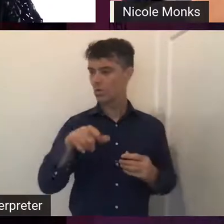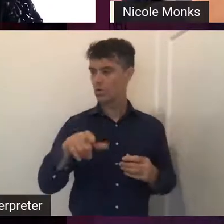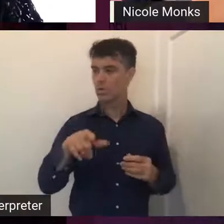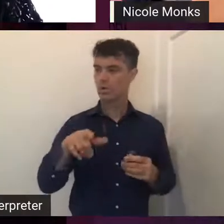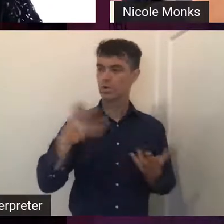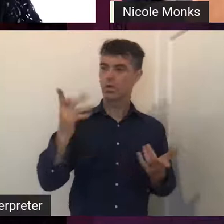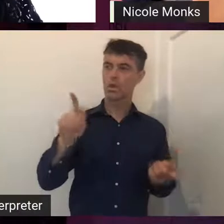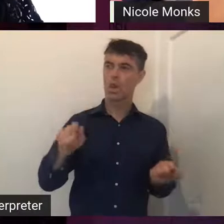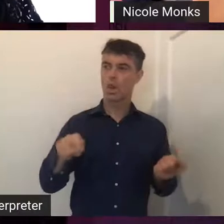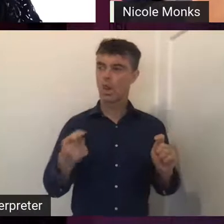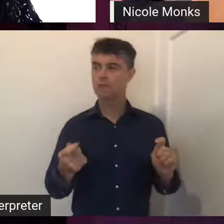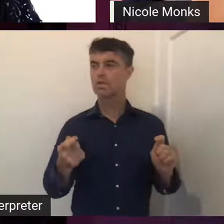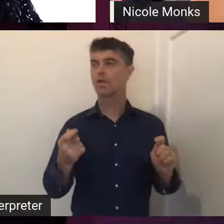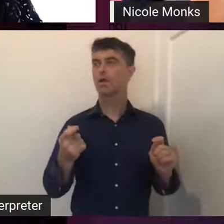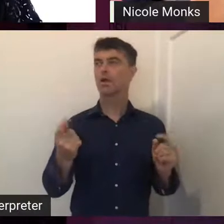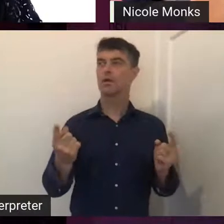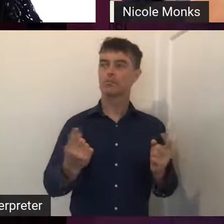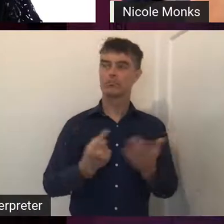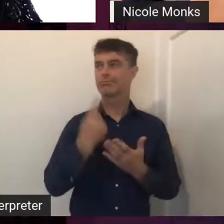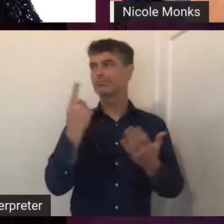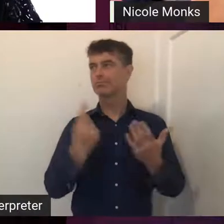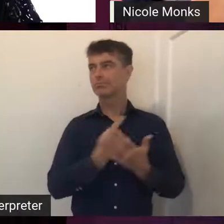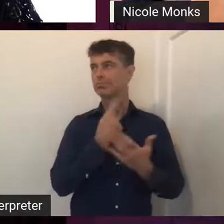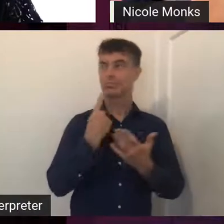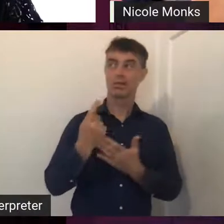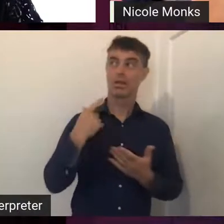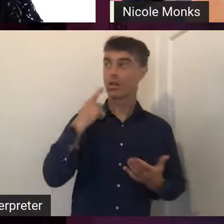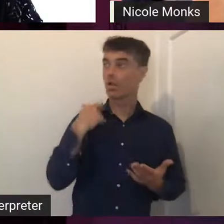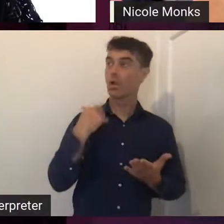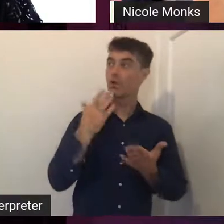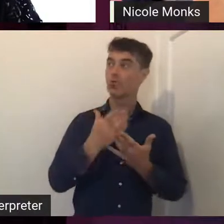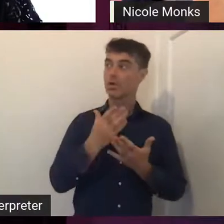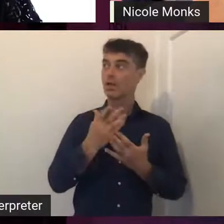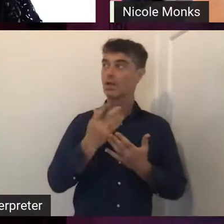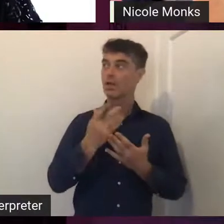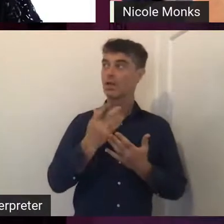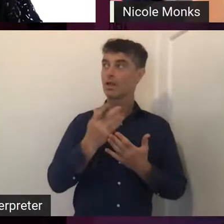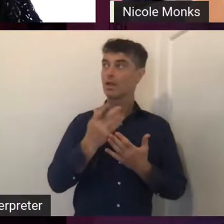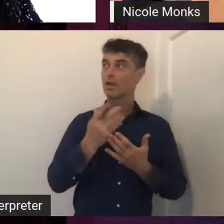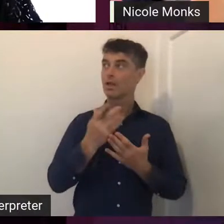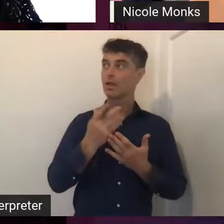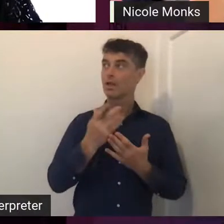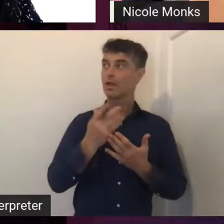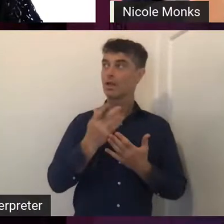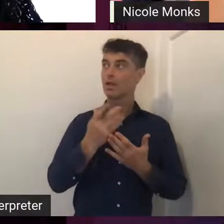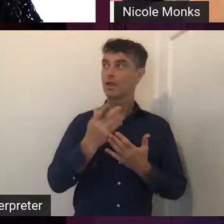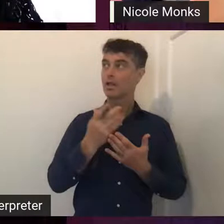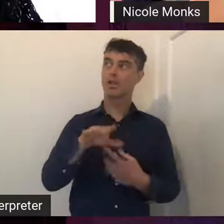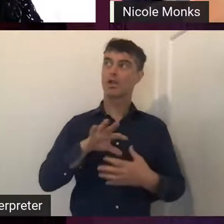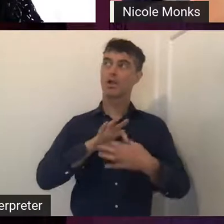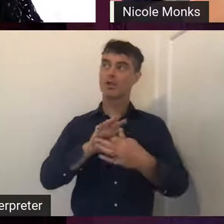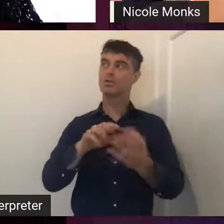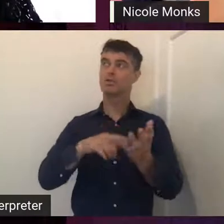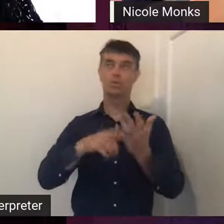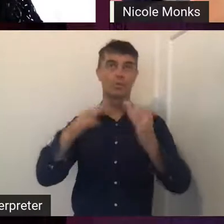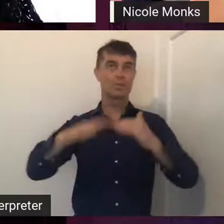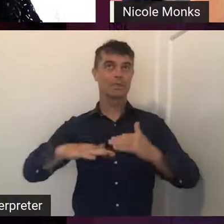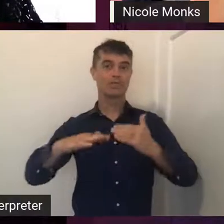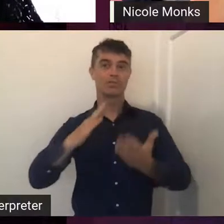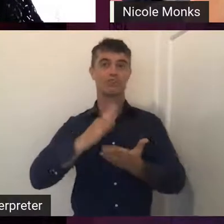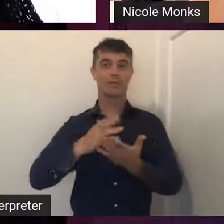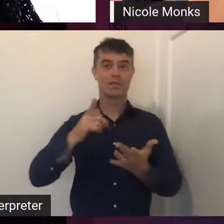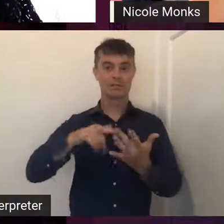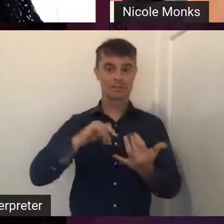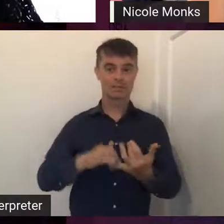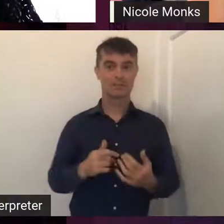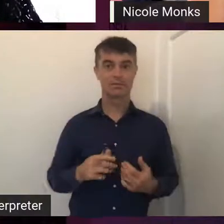lockdowns and things like that, we're really, I think, realizing how important that connection to country really is.